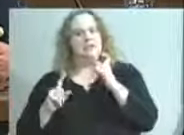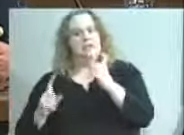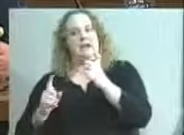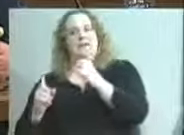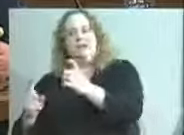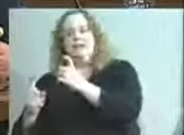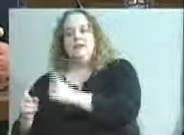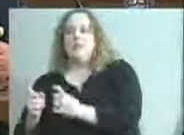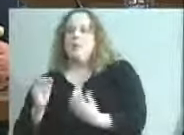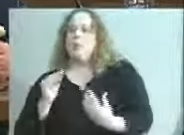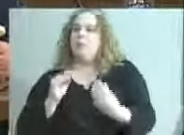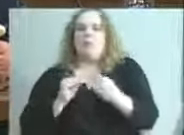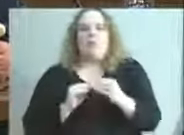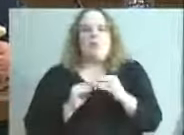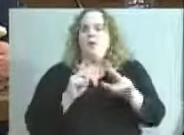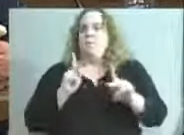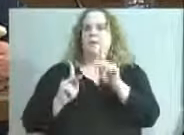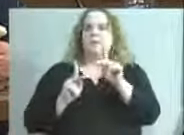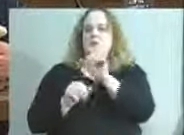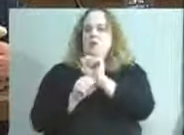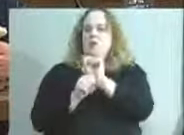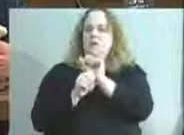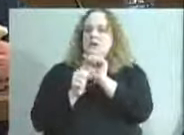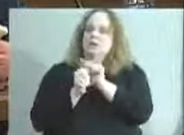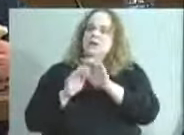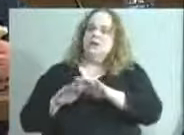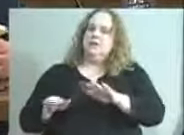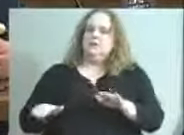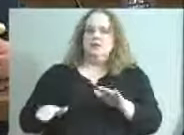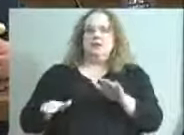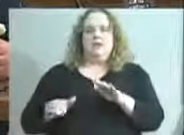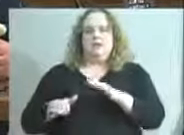hands on deck in those buildings, or in that building particularly.